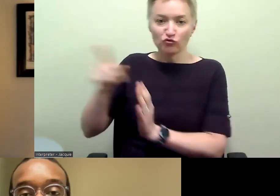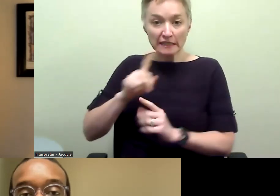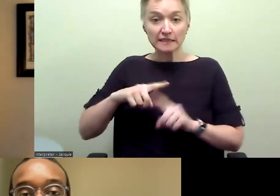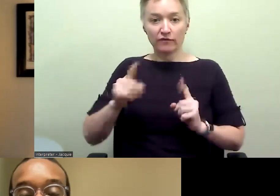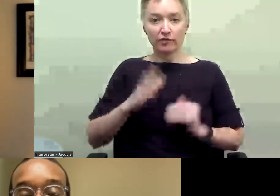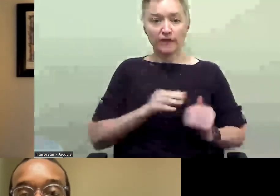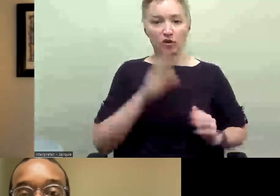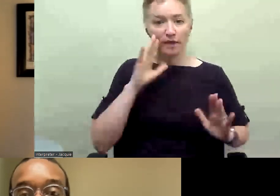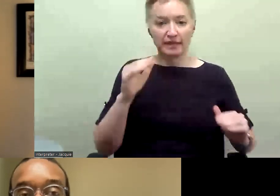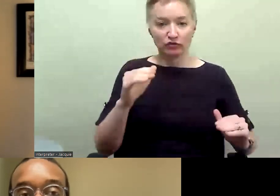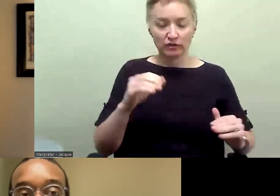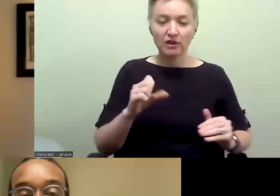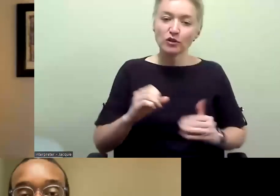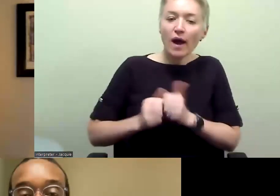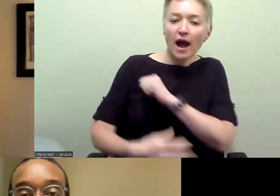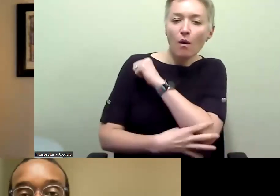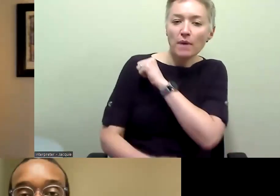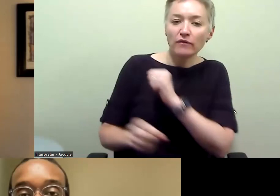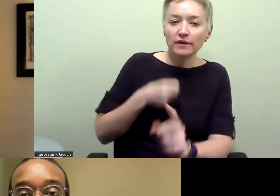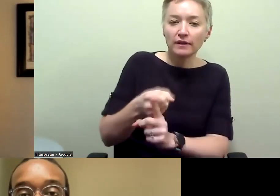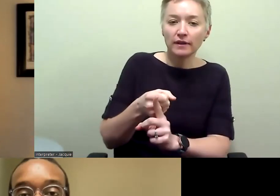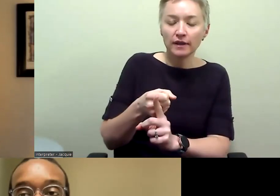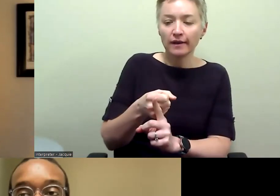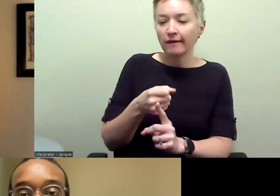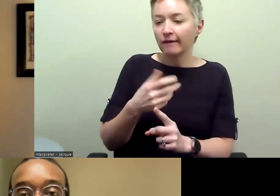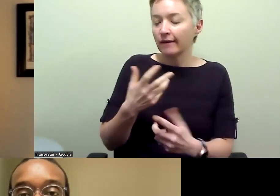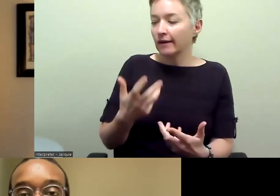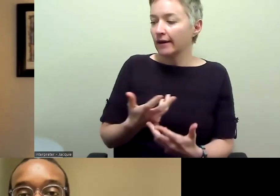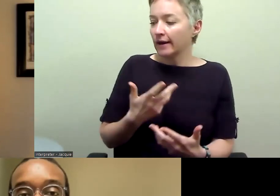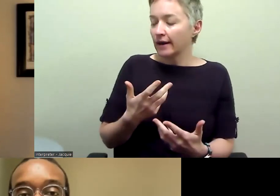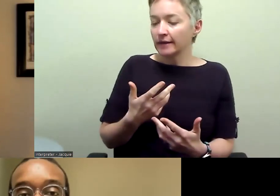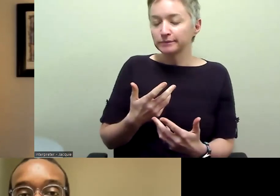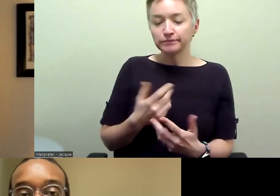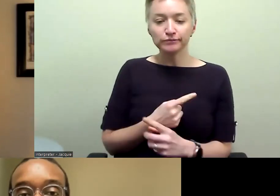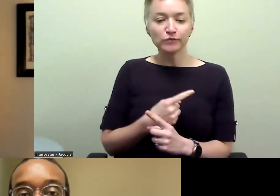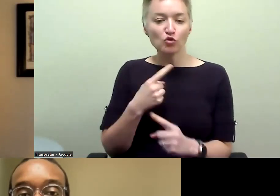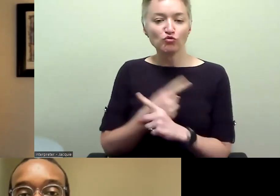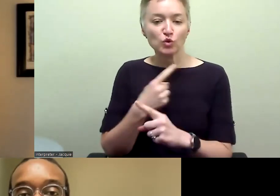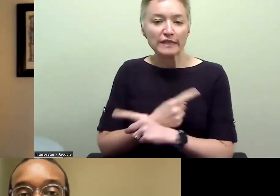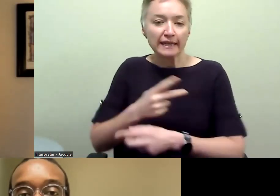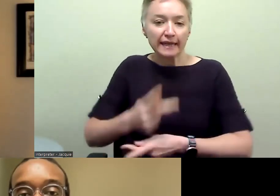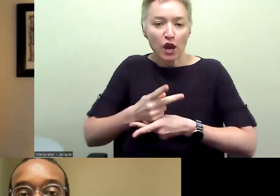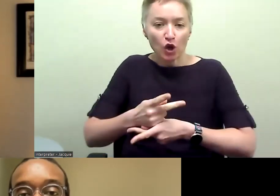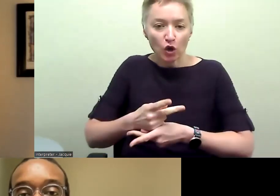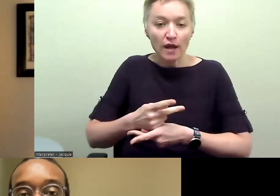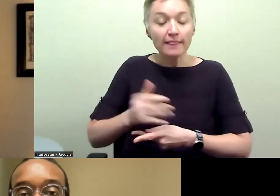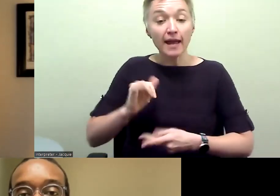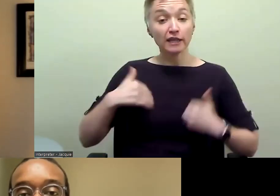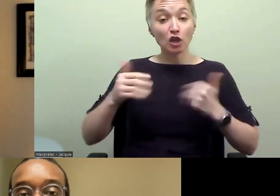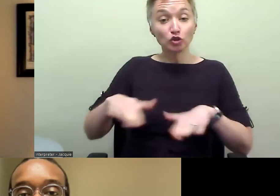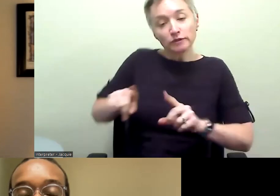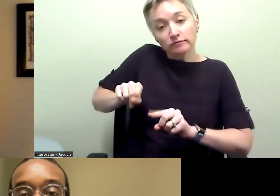issues such as like, um, routine, um, preventative care in younger children to